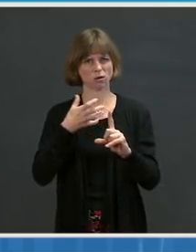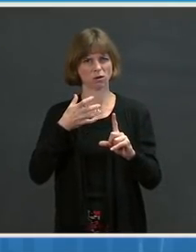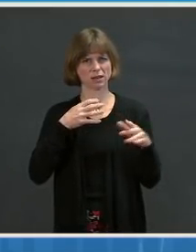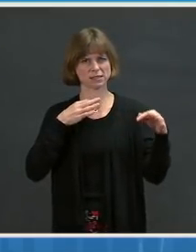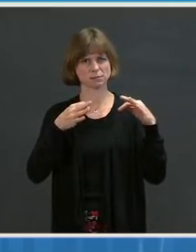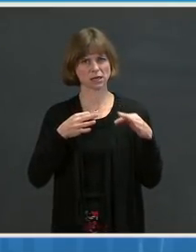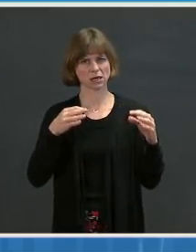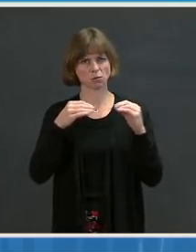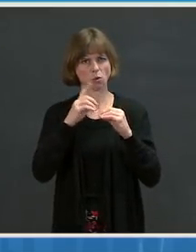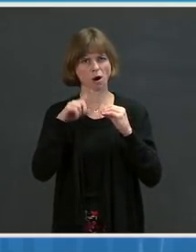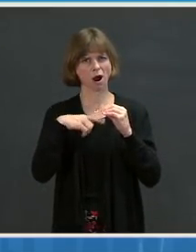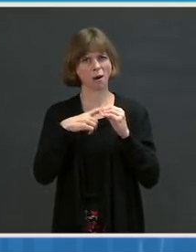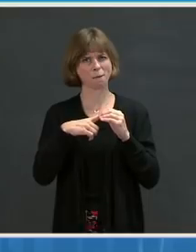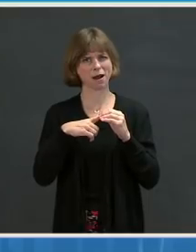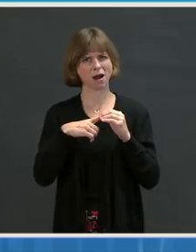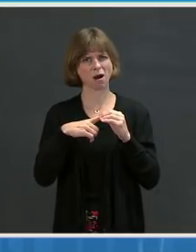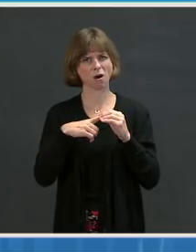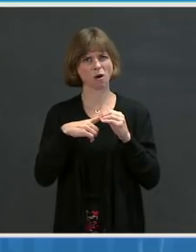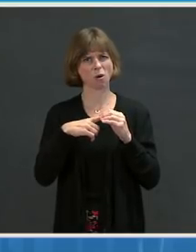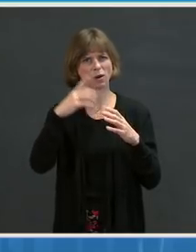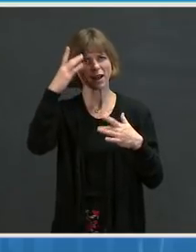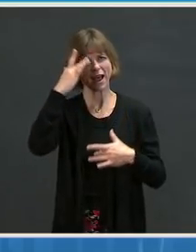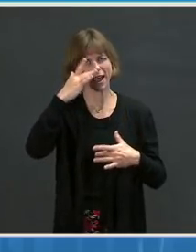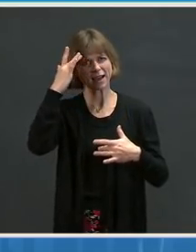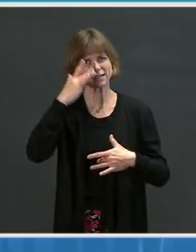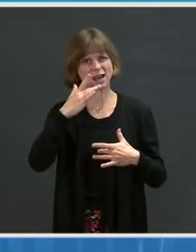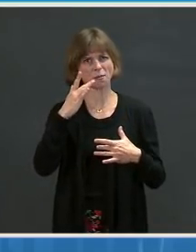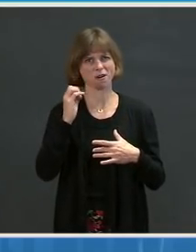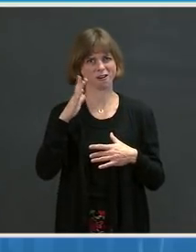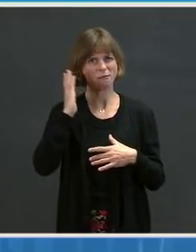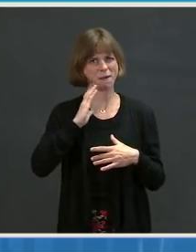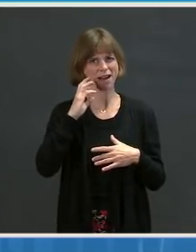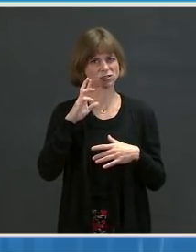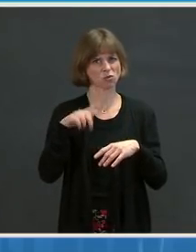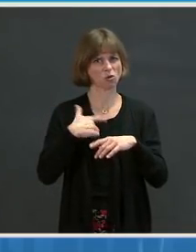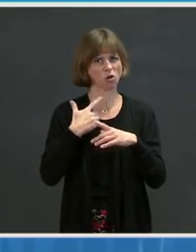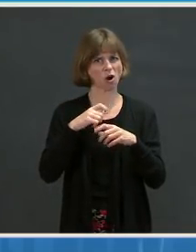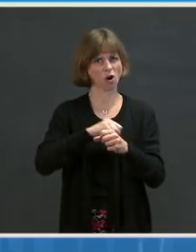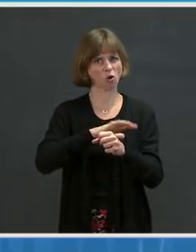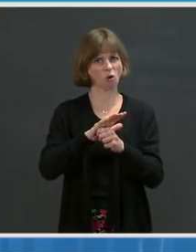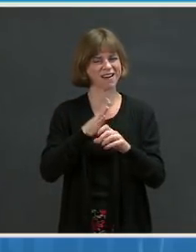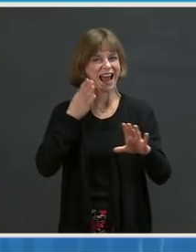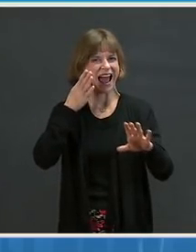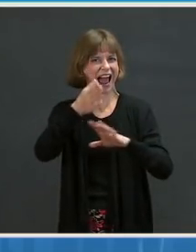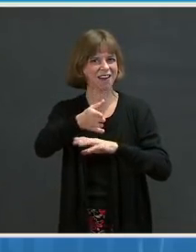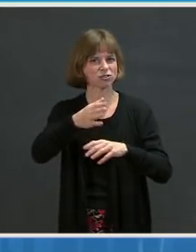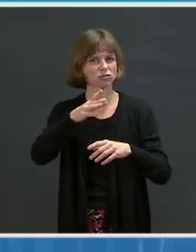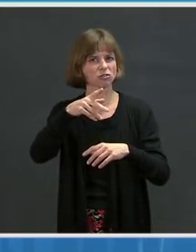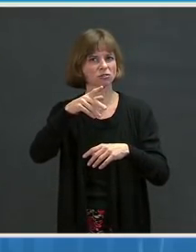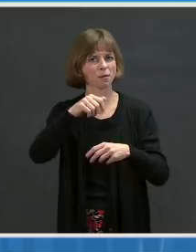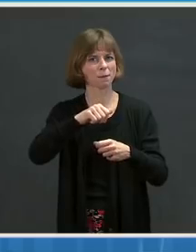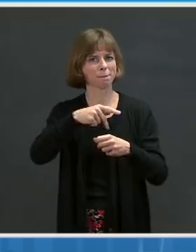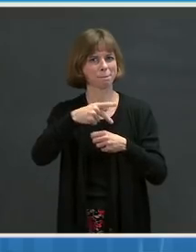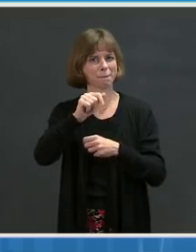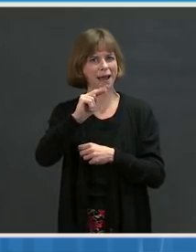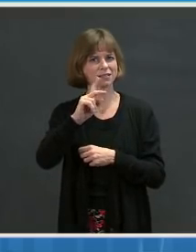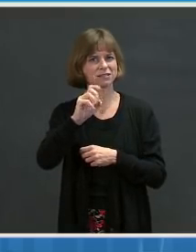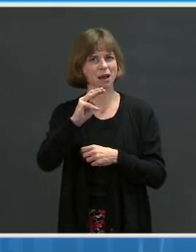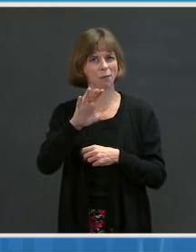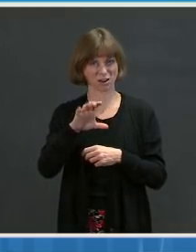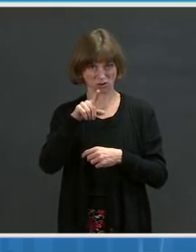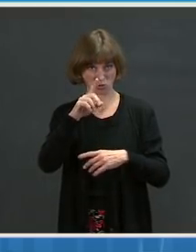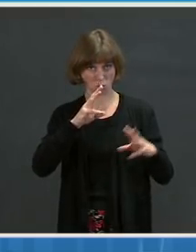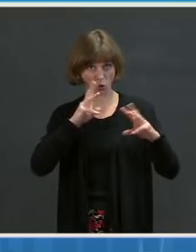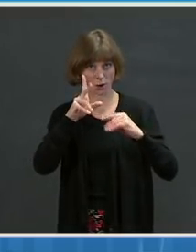epidemic of PASC or long COVID might look like even beyond the pandemic and how worried you are about that. And if you're